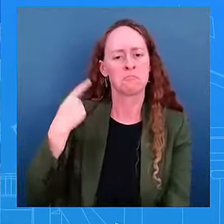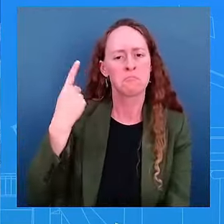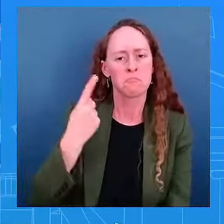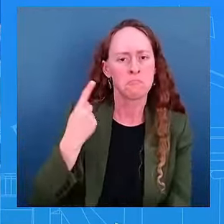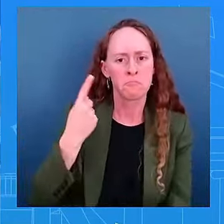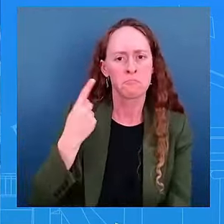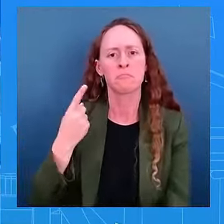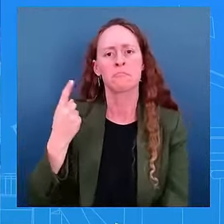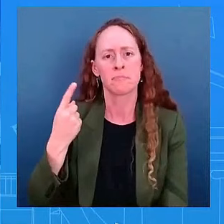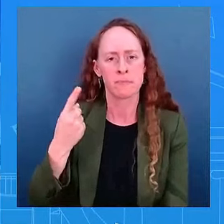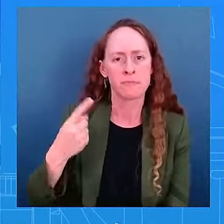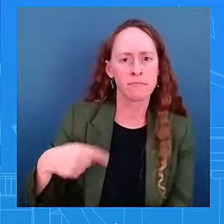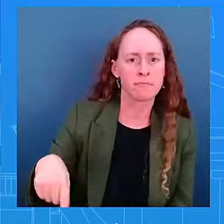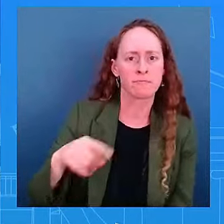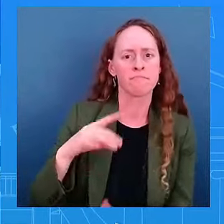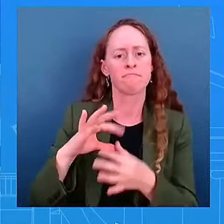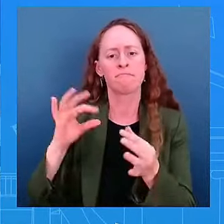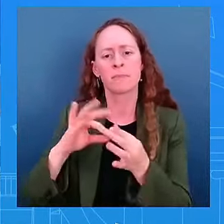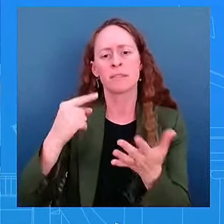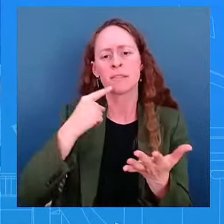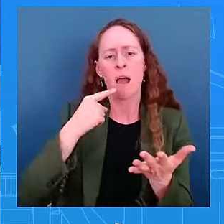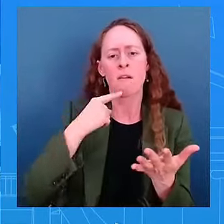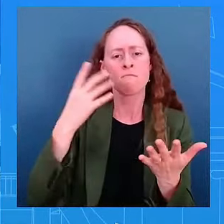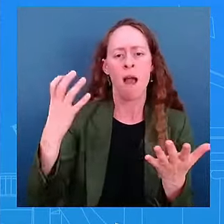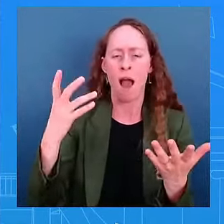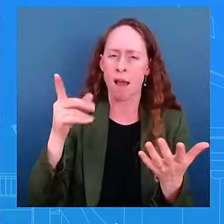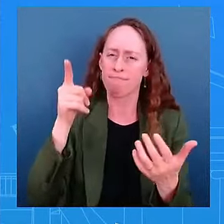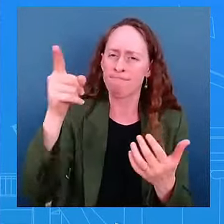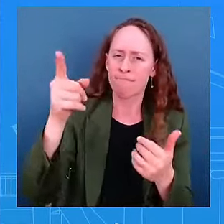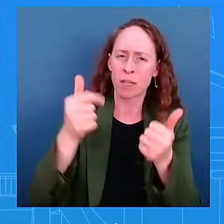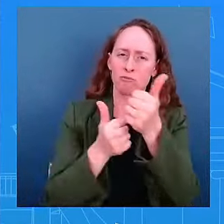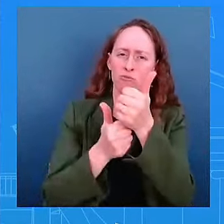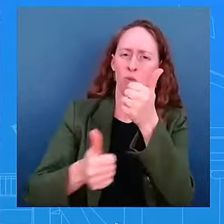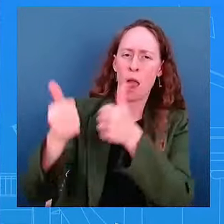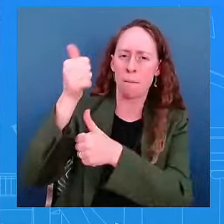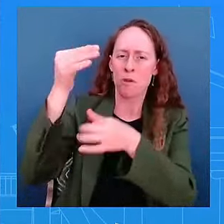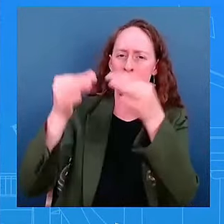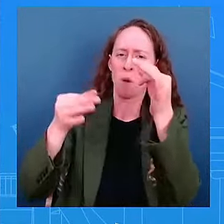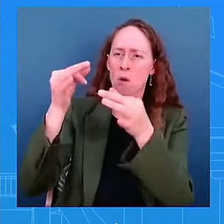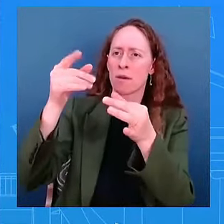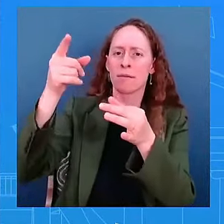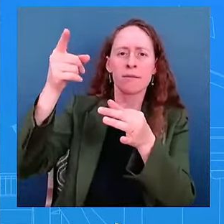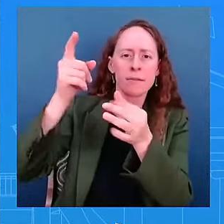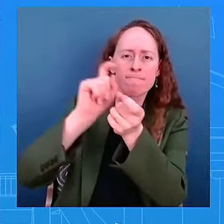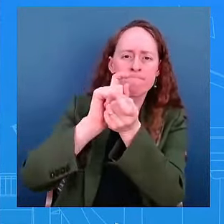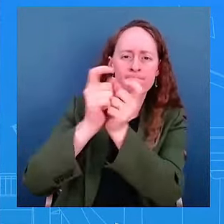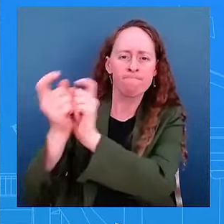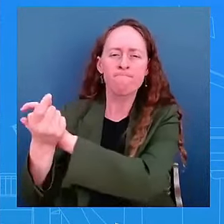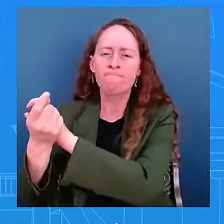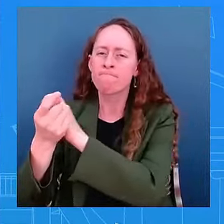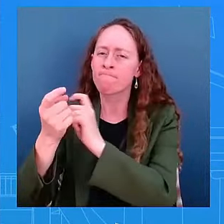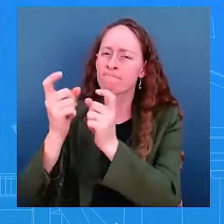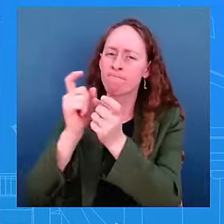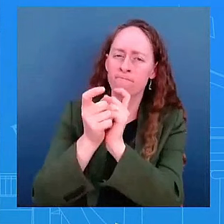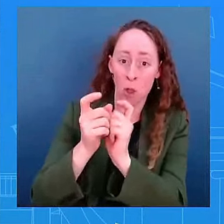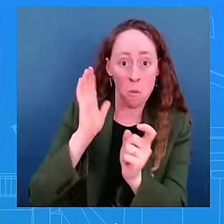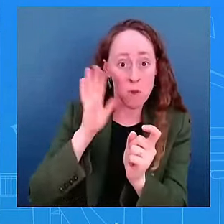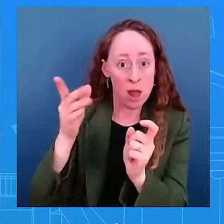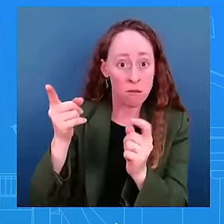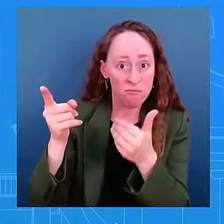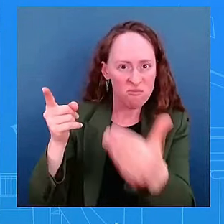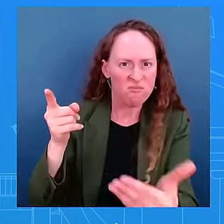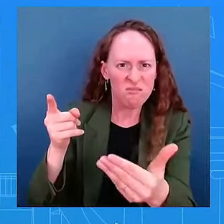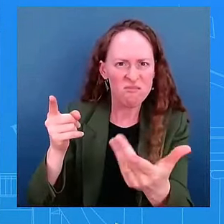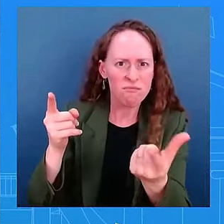before. Is he still committed to that? Look, the president believes that when you